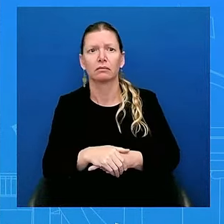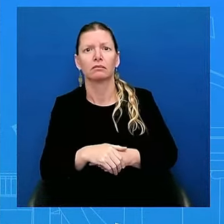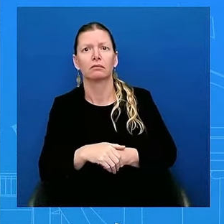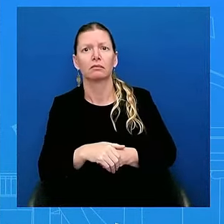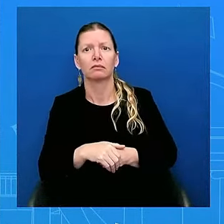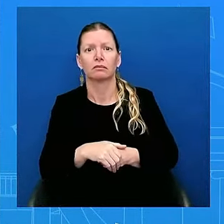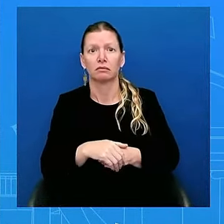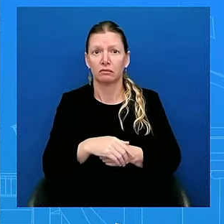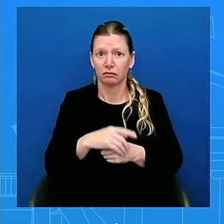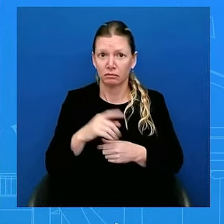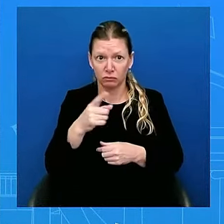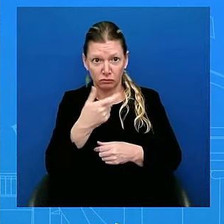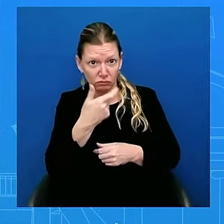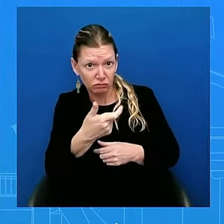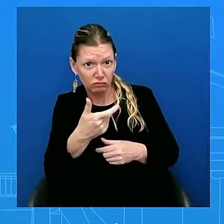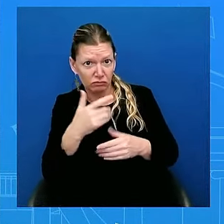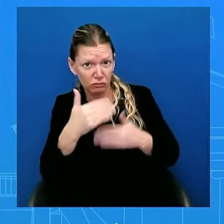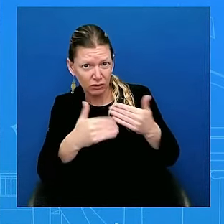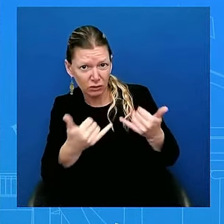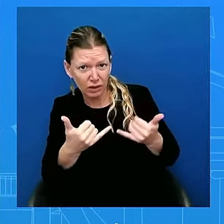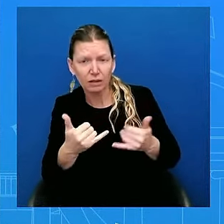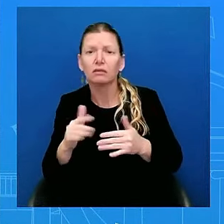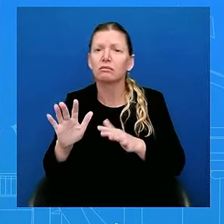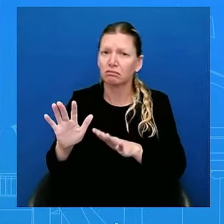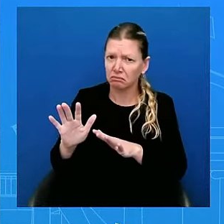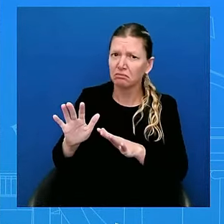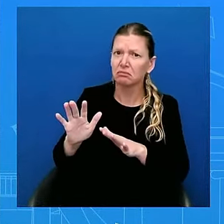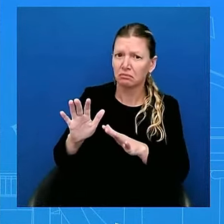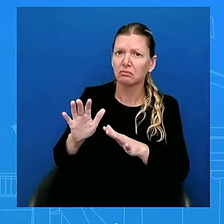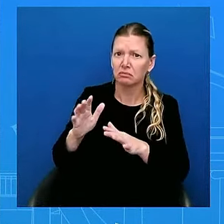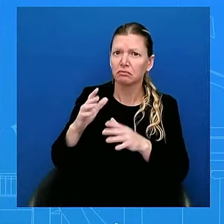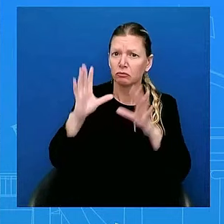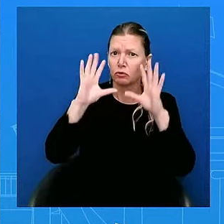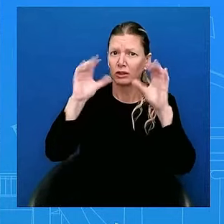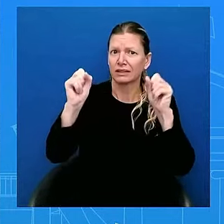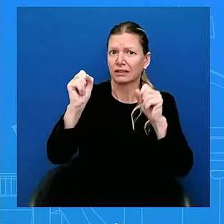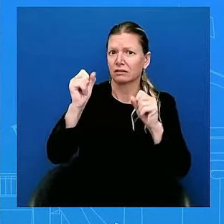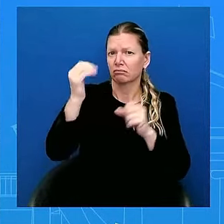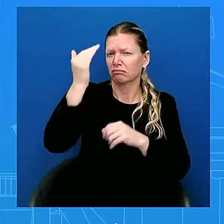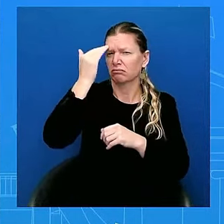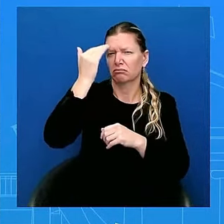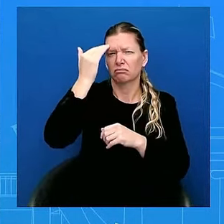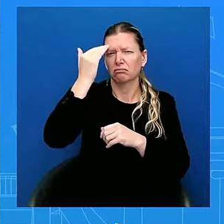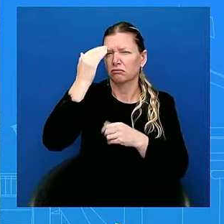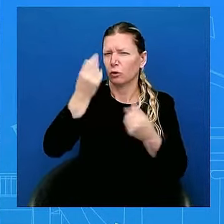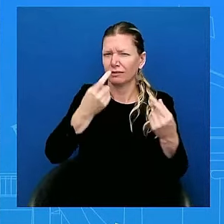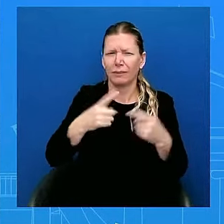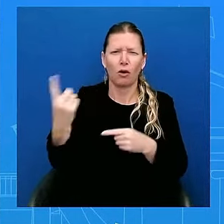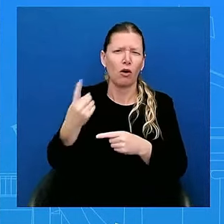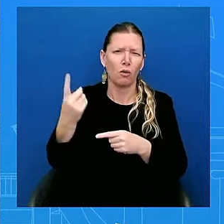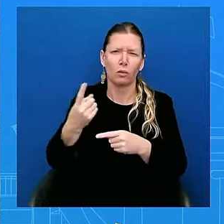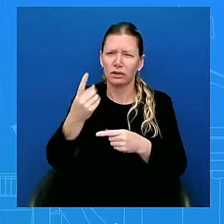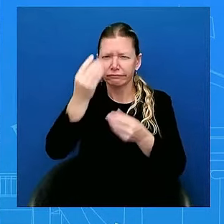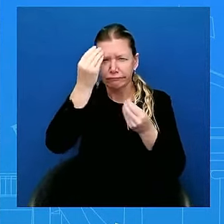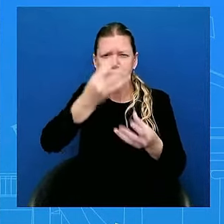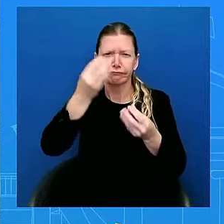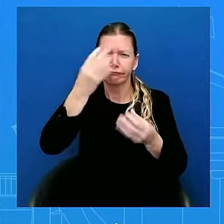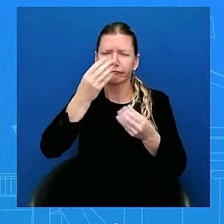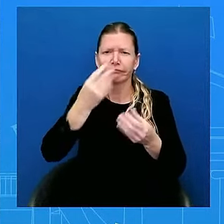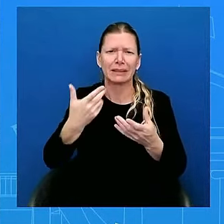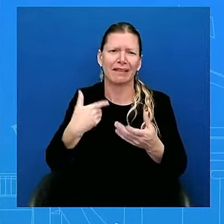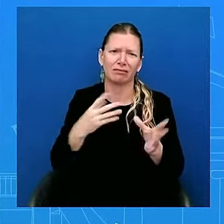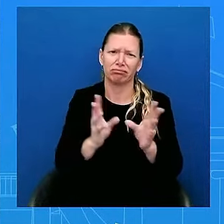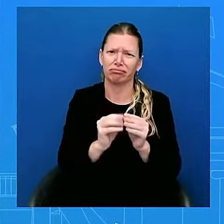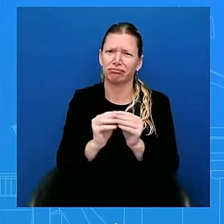I, you know, right now he's certainly having meetings today with his senior advisors and other senior staff. I can't speak if